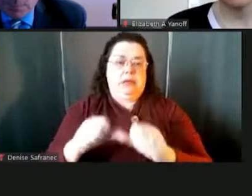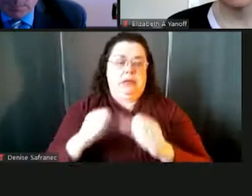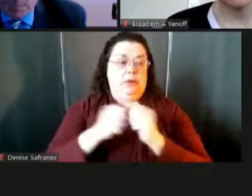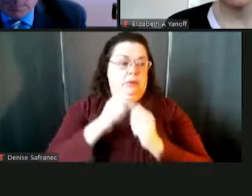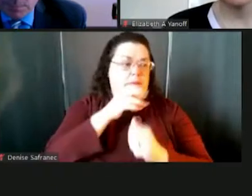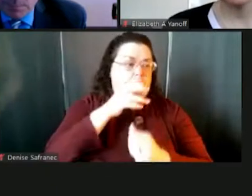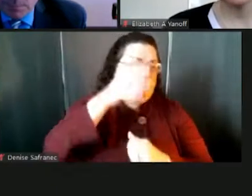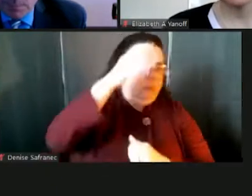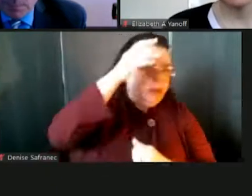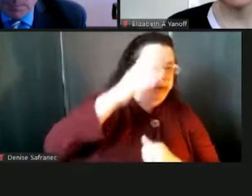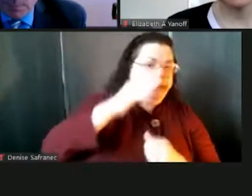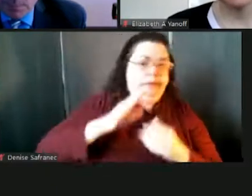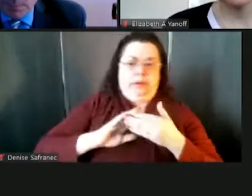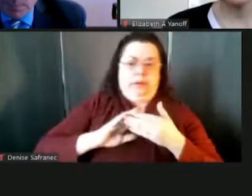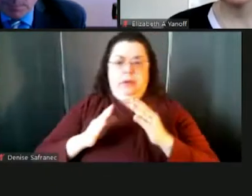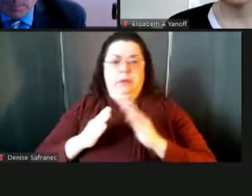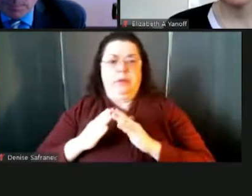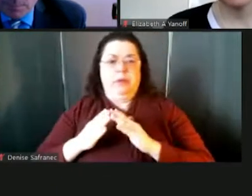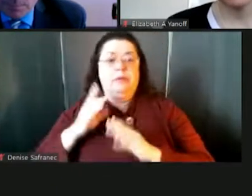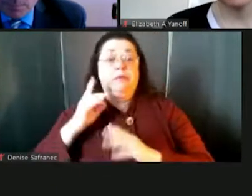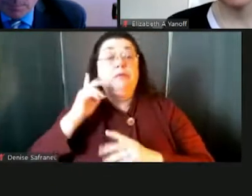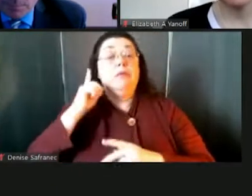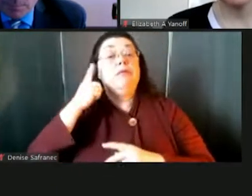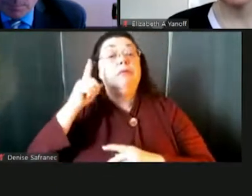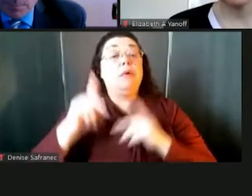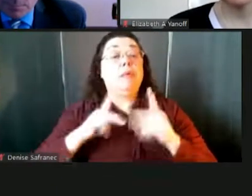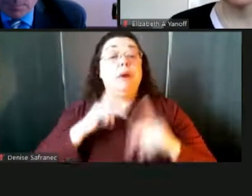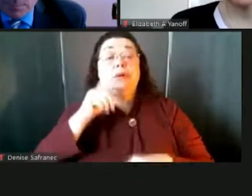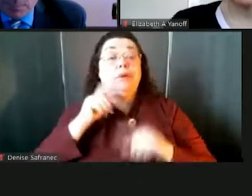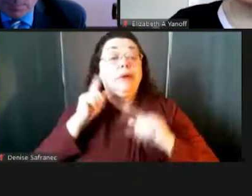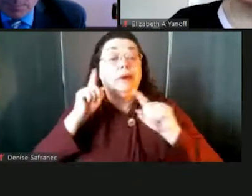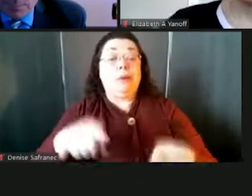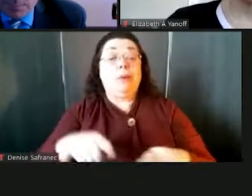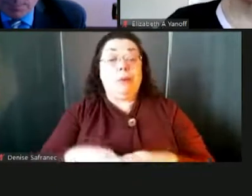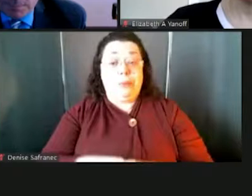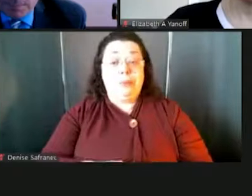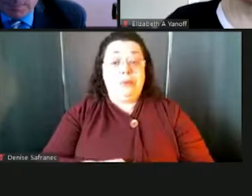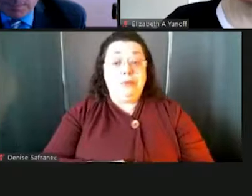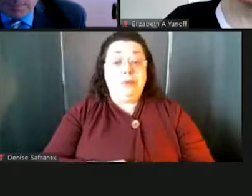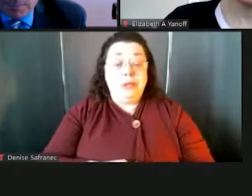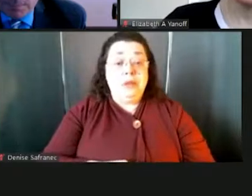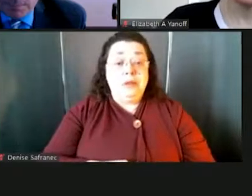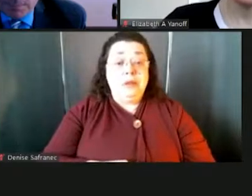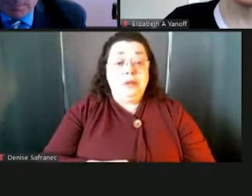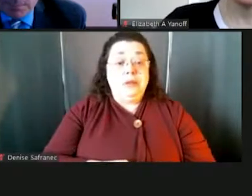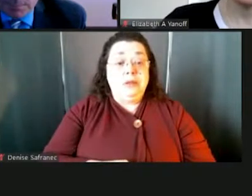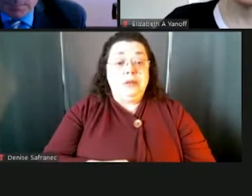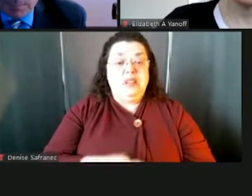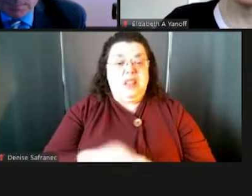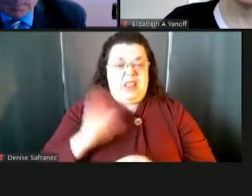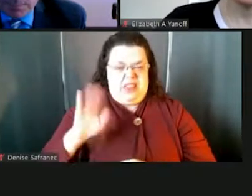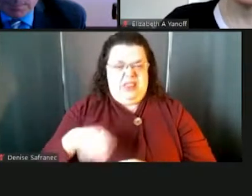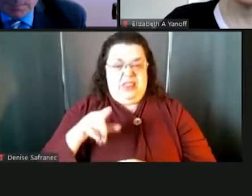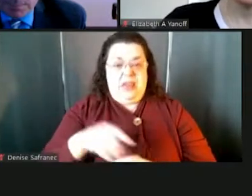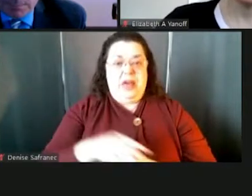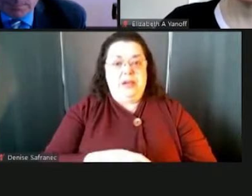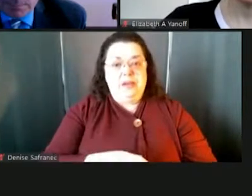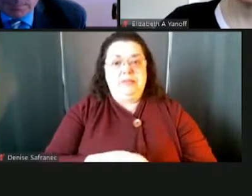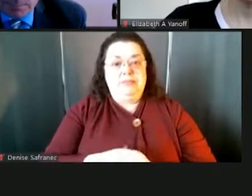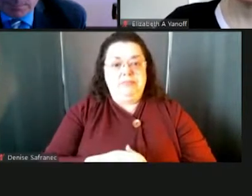on, uh, for people that can't get to the school. So, um, I think, I think that will be one of the good things that stays.